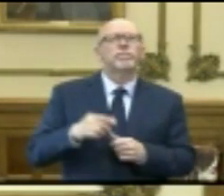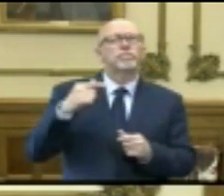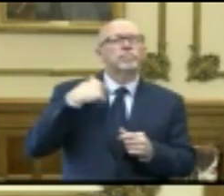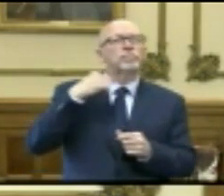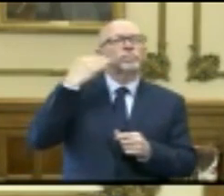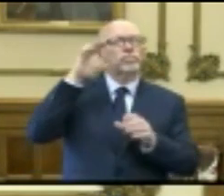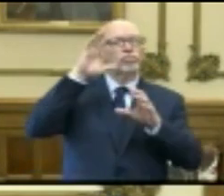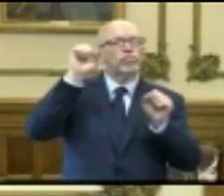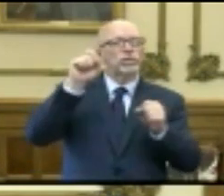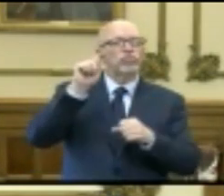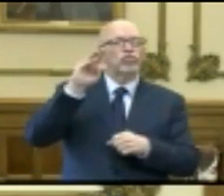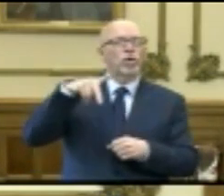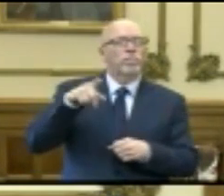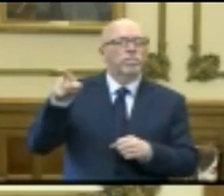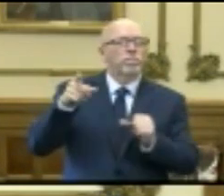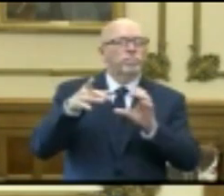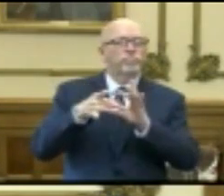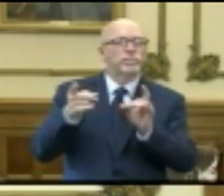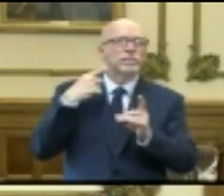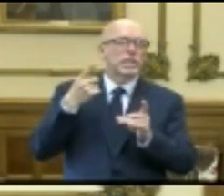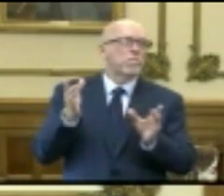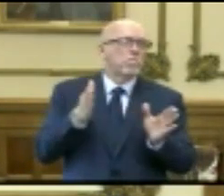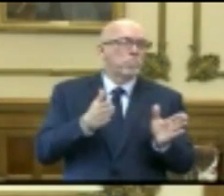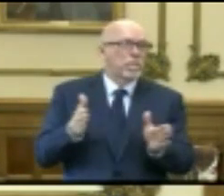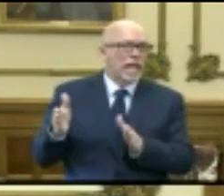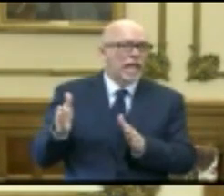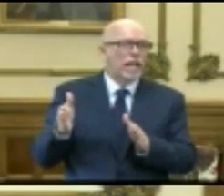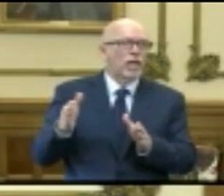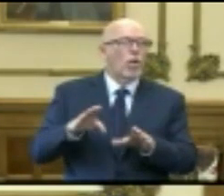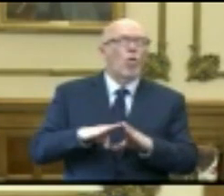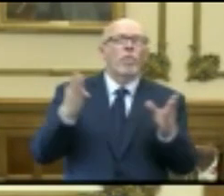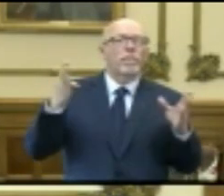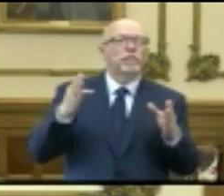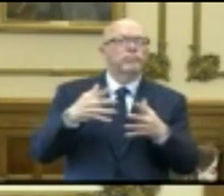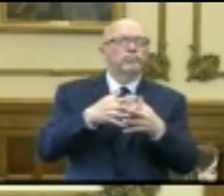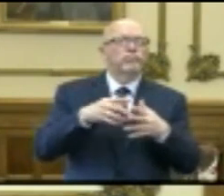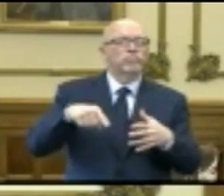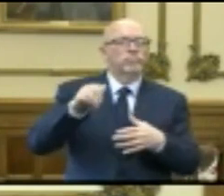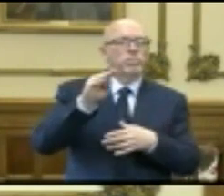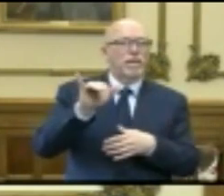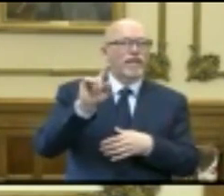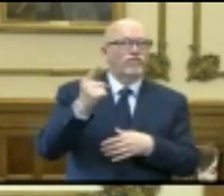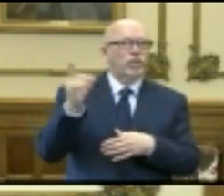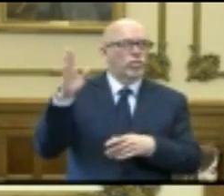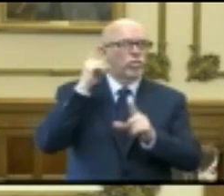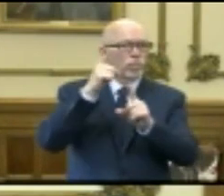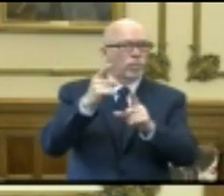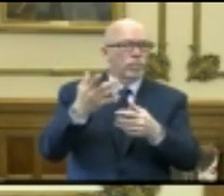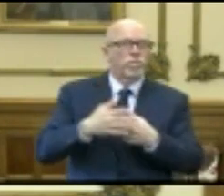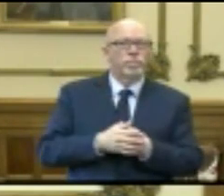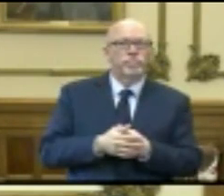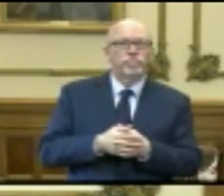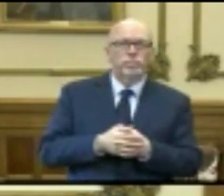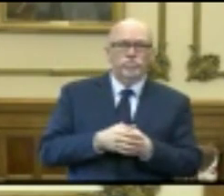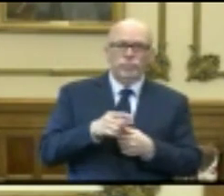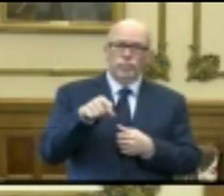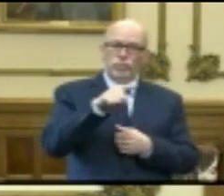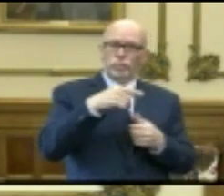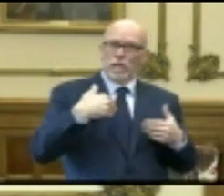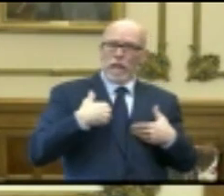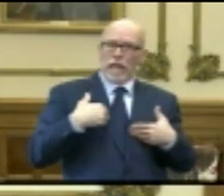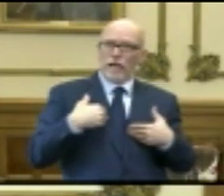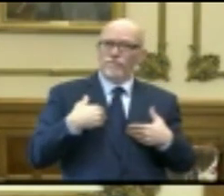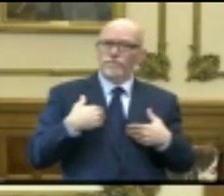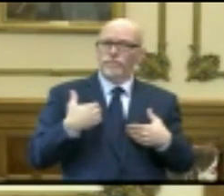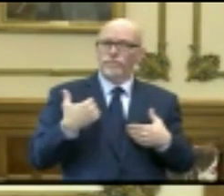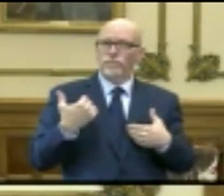President Trump has said he plans to reopen the country by May 1st. Do you have the latitude, do